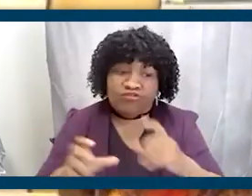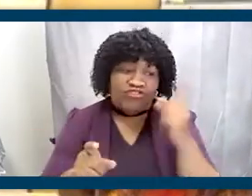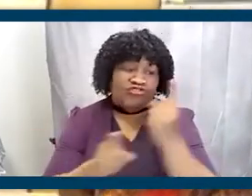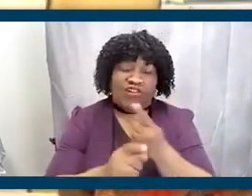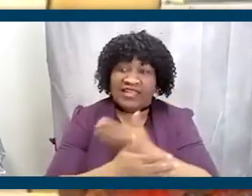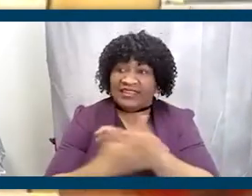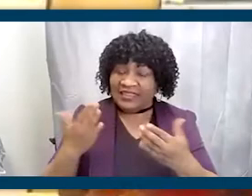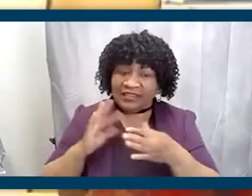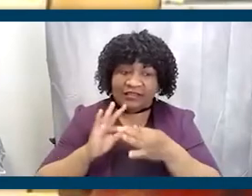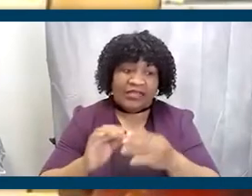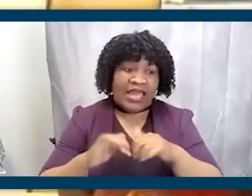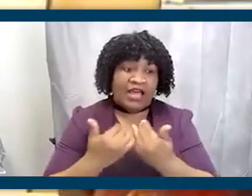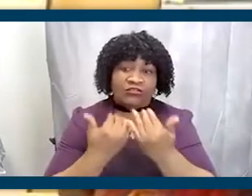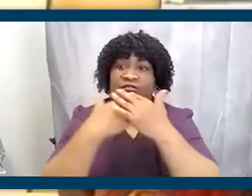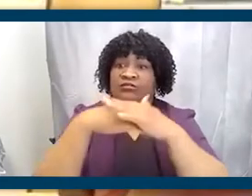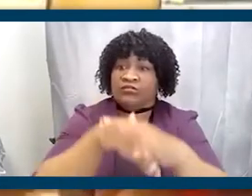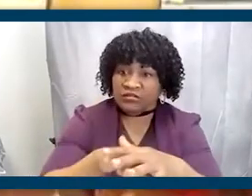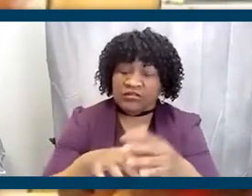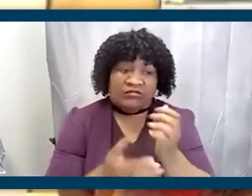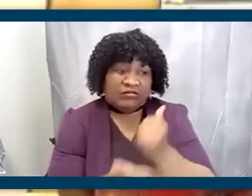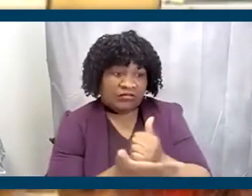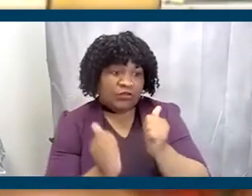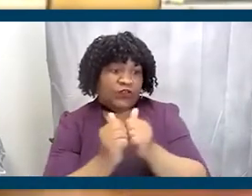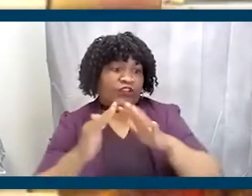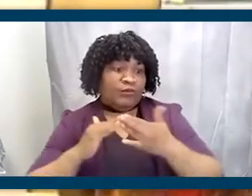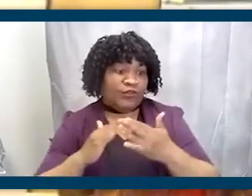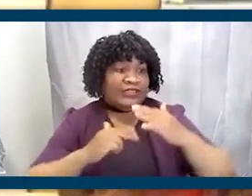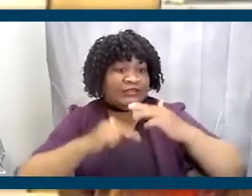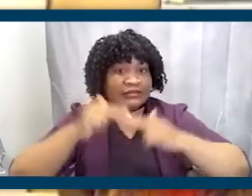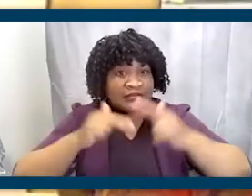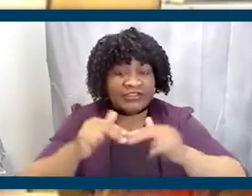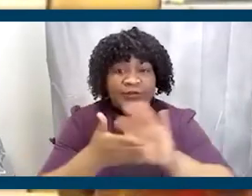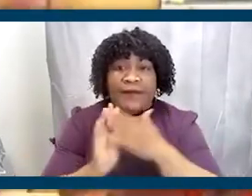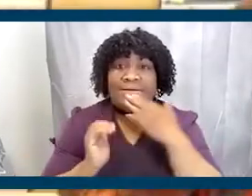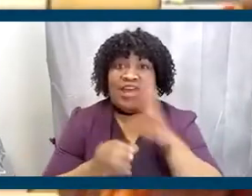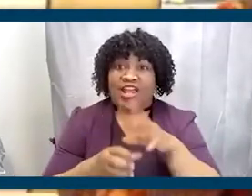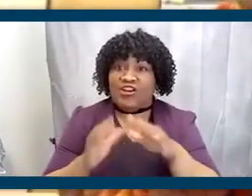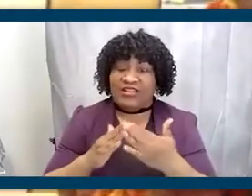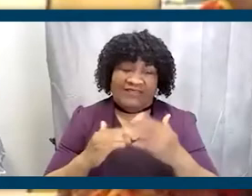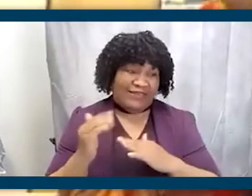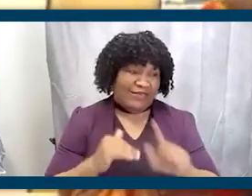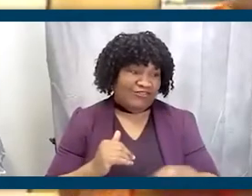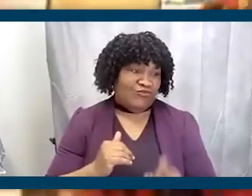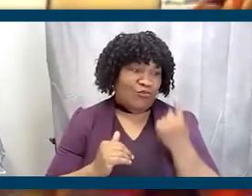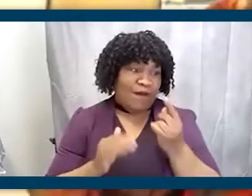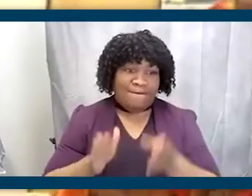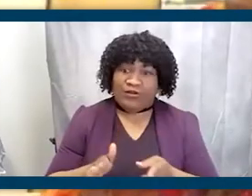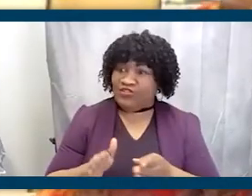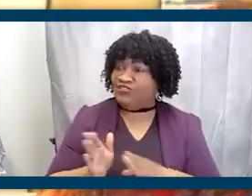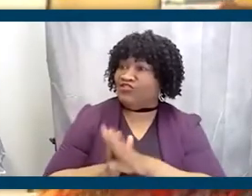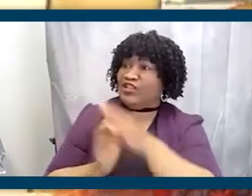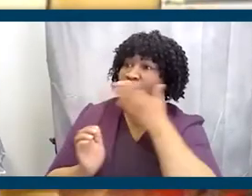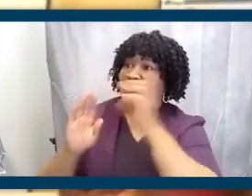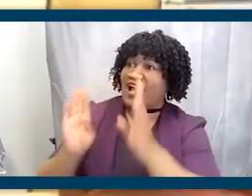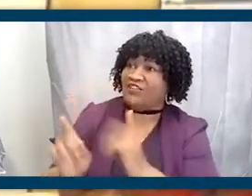terms of, of interfacing with the community and helping to build that community to be better. Rather than building just one person to get a better